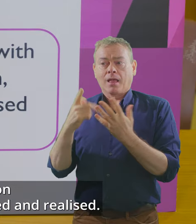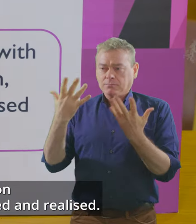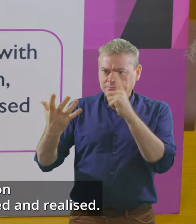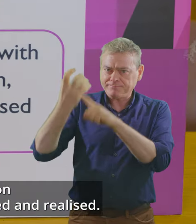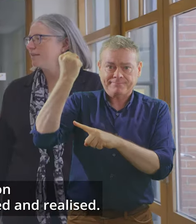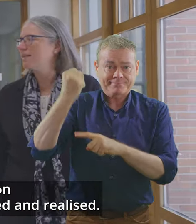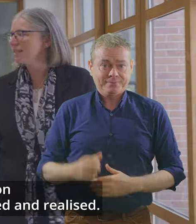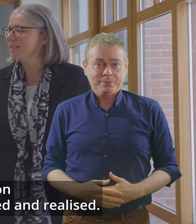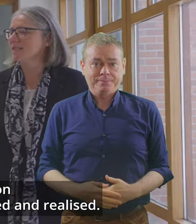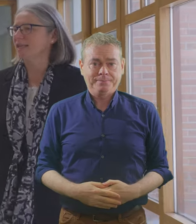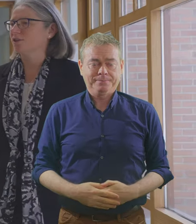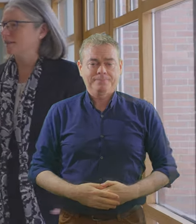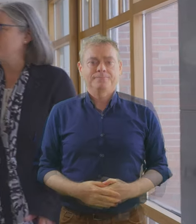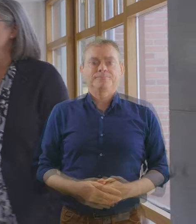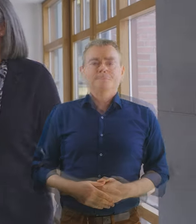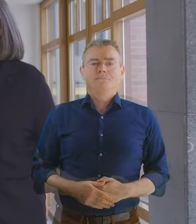and realised.